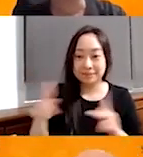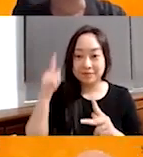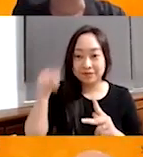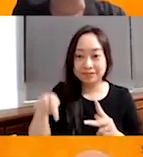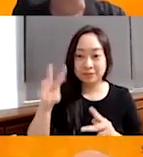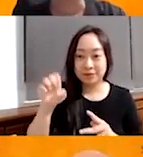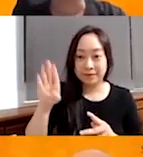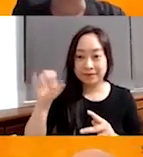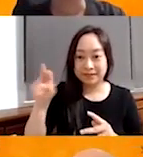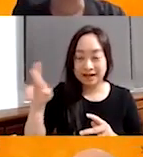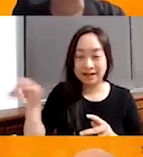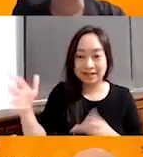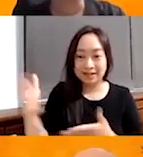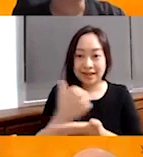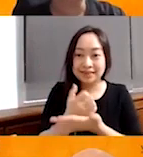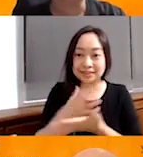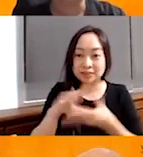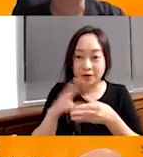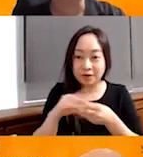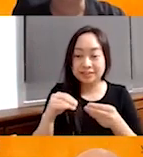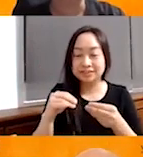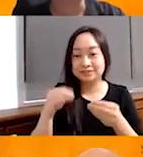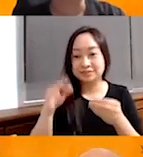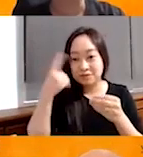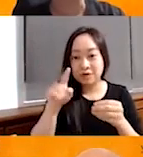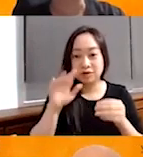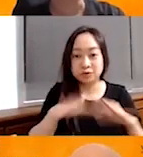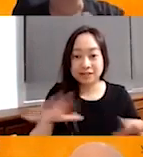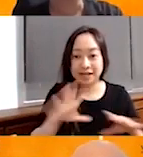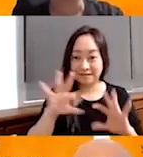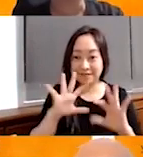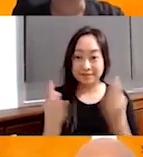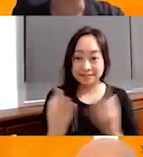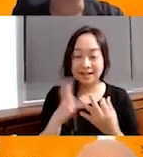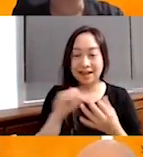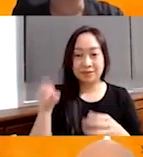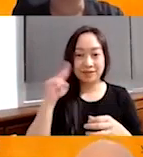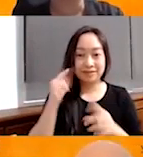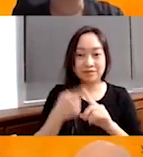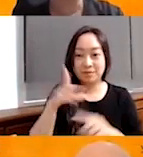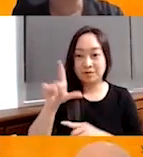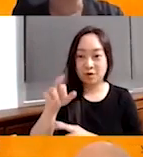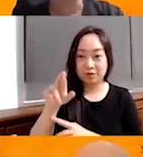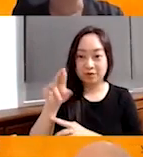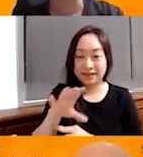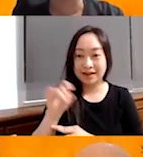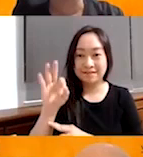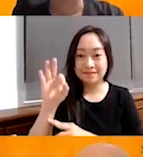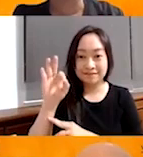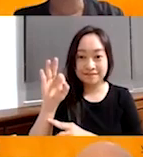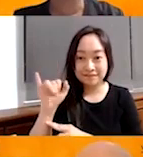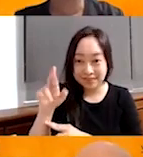webinar, he's been gathering stories of children and the families. And obviously, as you've heard from both Lauren and Faith, that